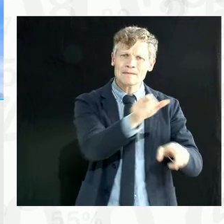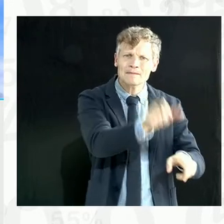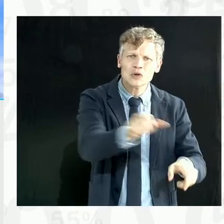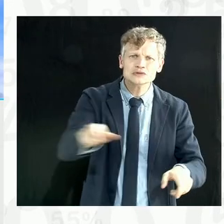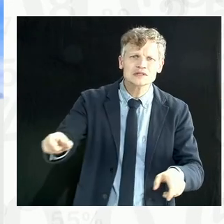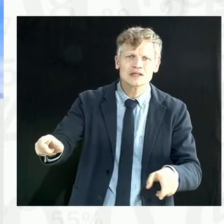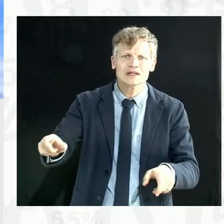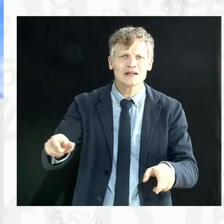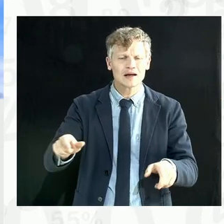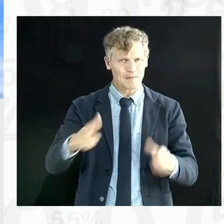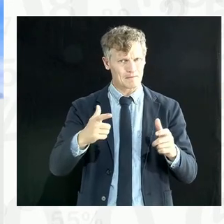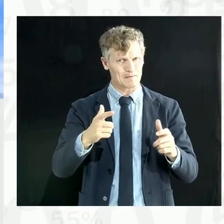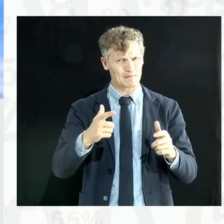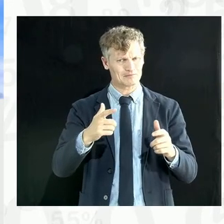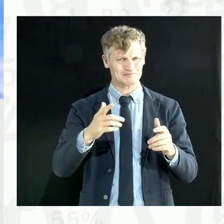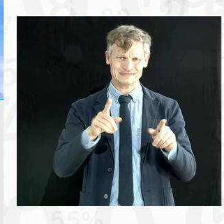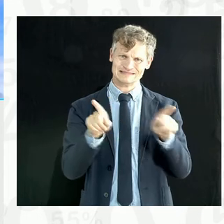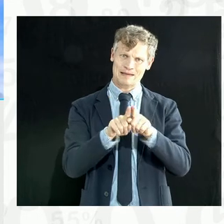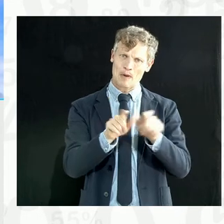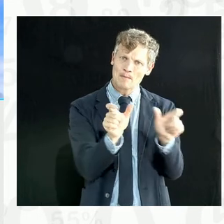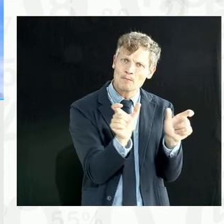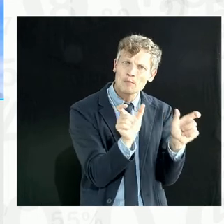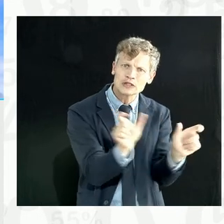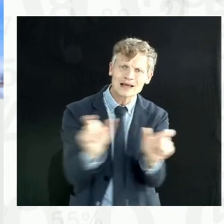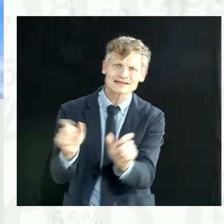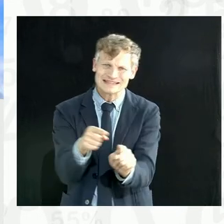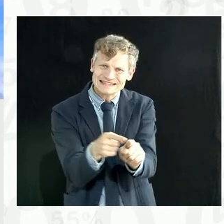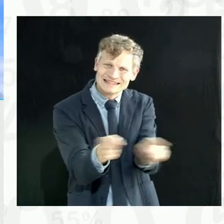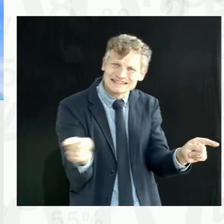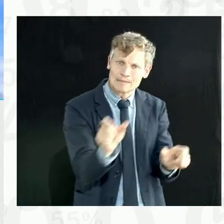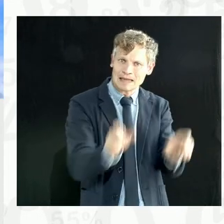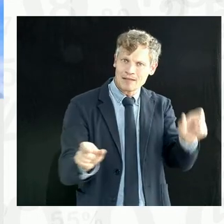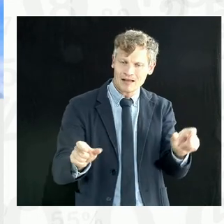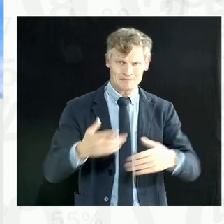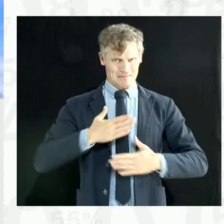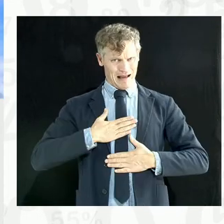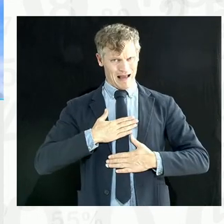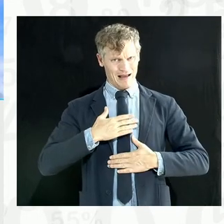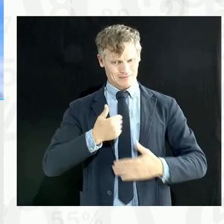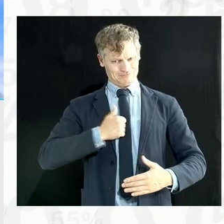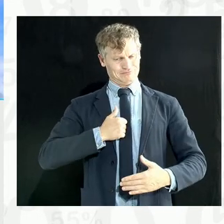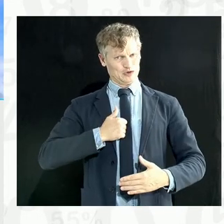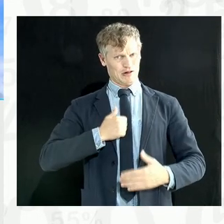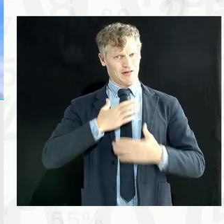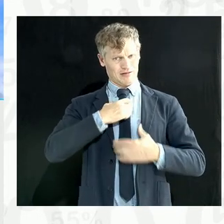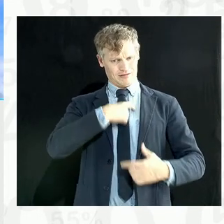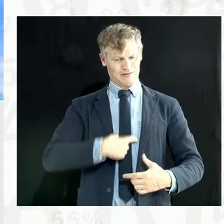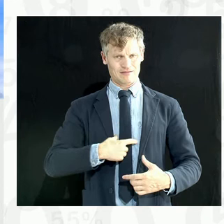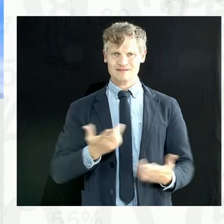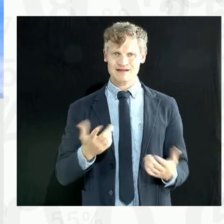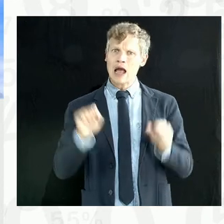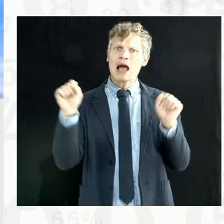data. And you cannot dissociate the data that the citizen has provided to you